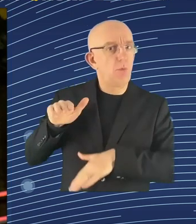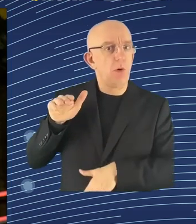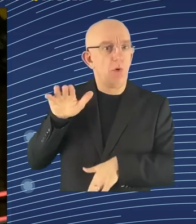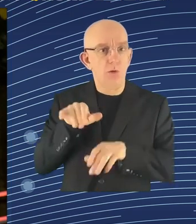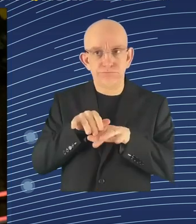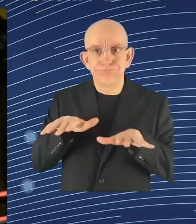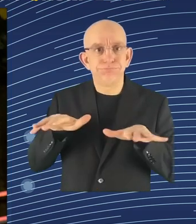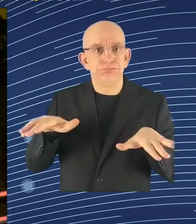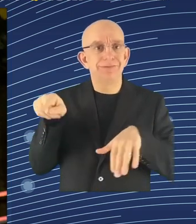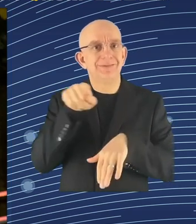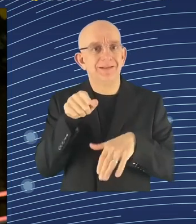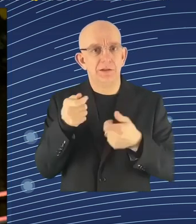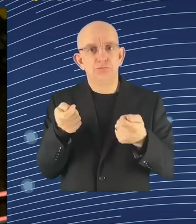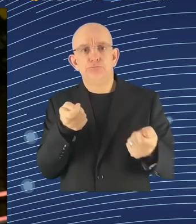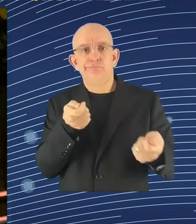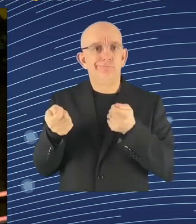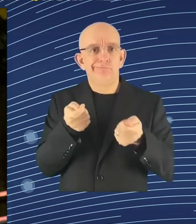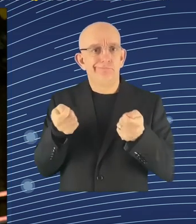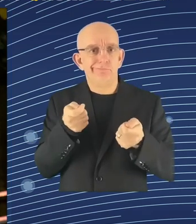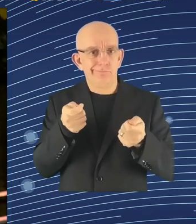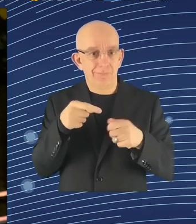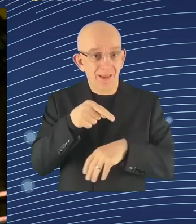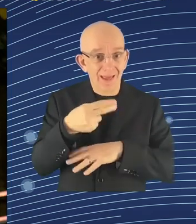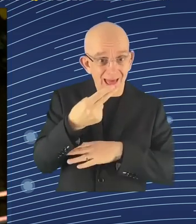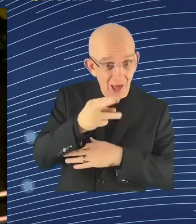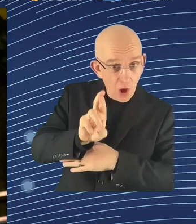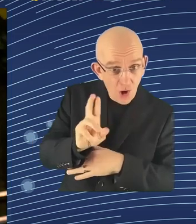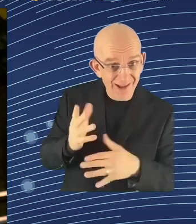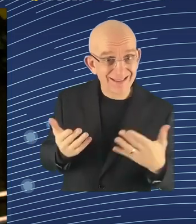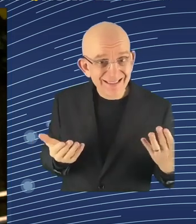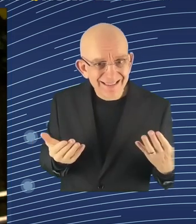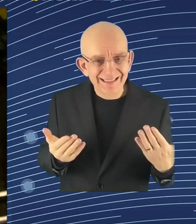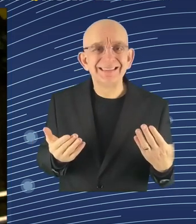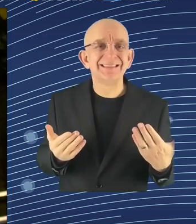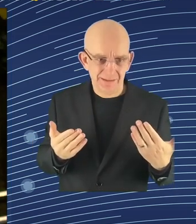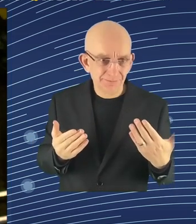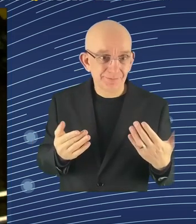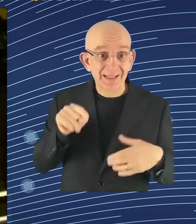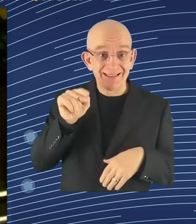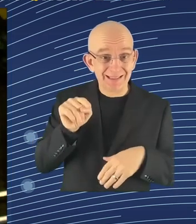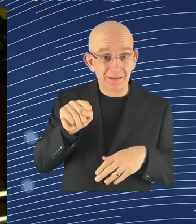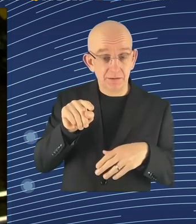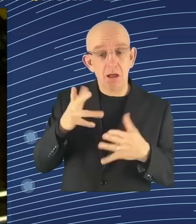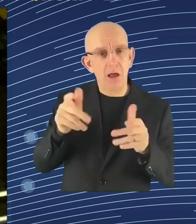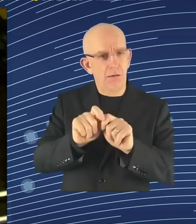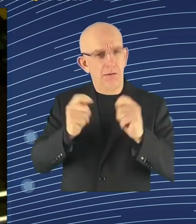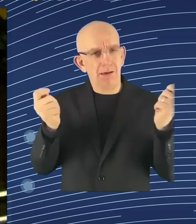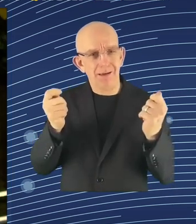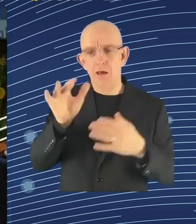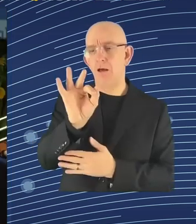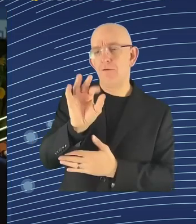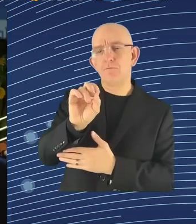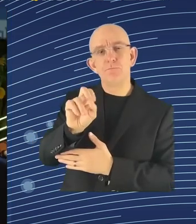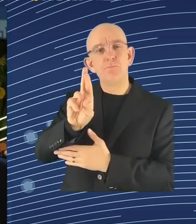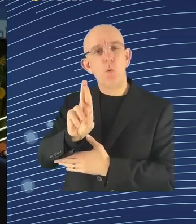Fortune companies in the US are using already AI, and mainly also to control their stuff. And